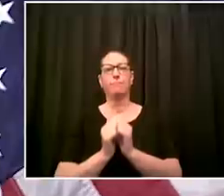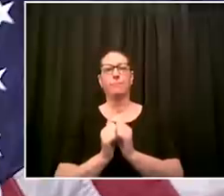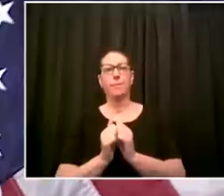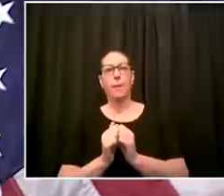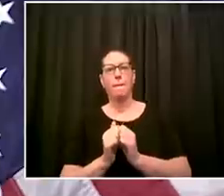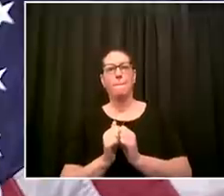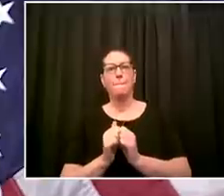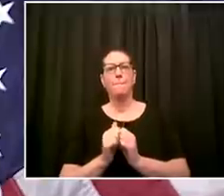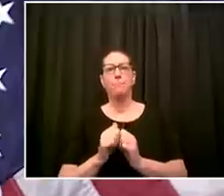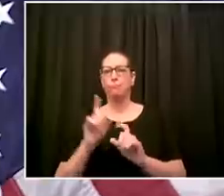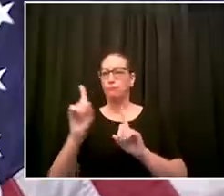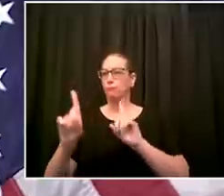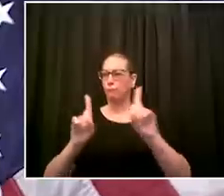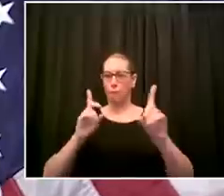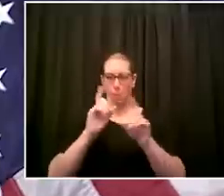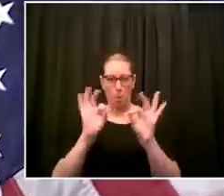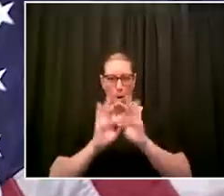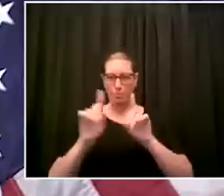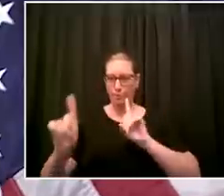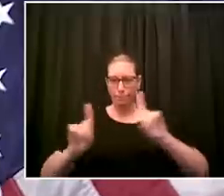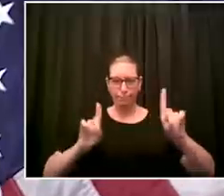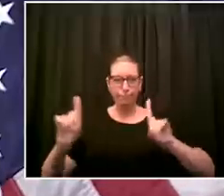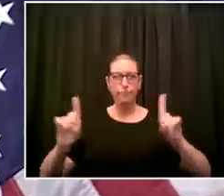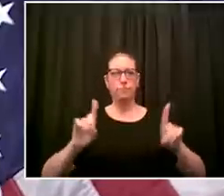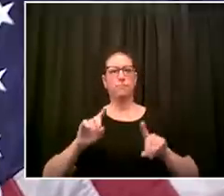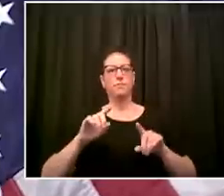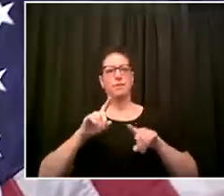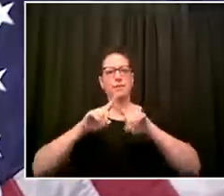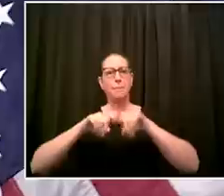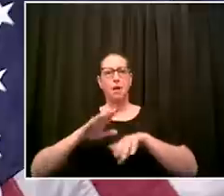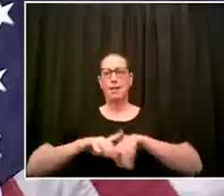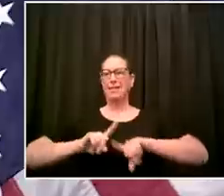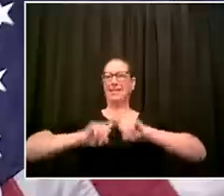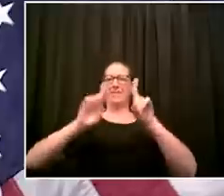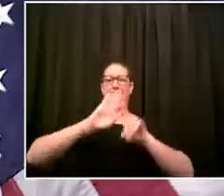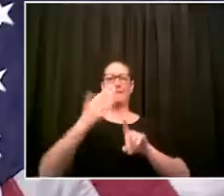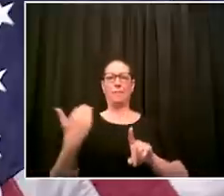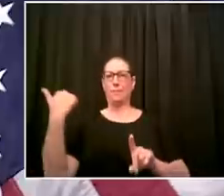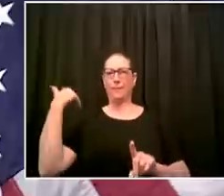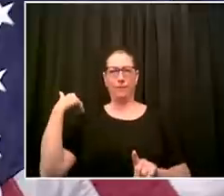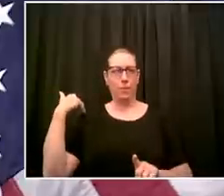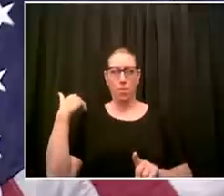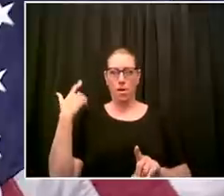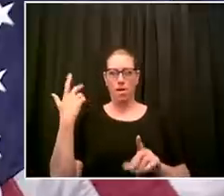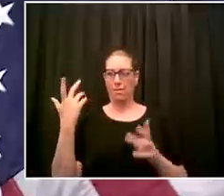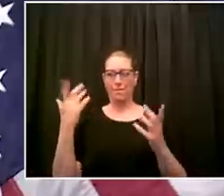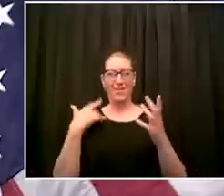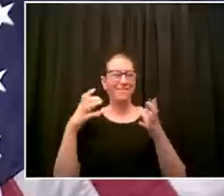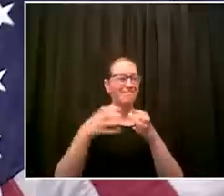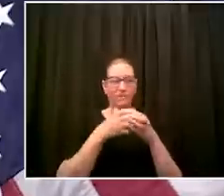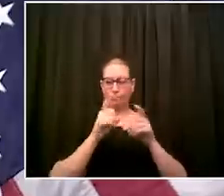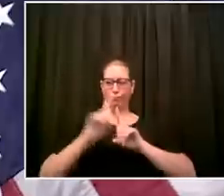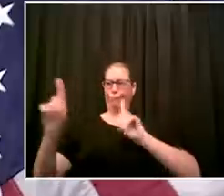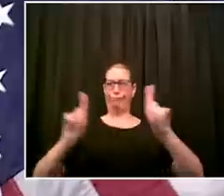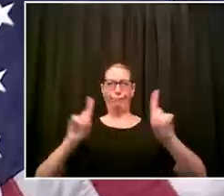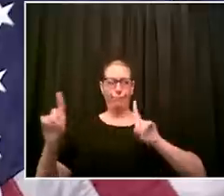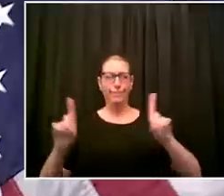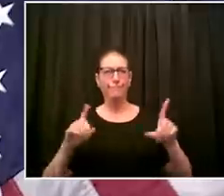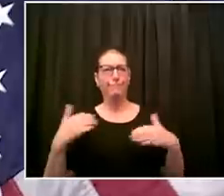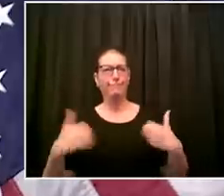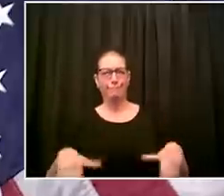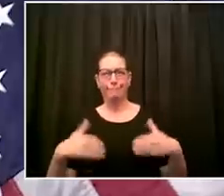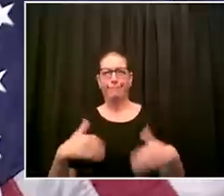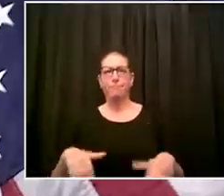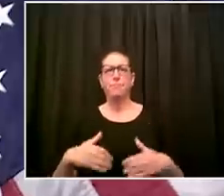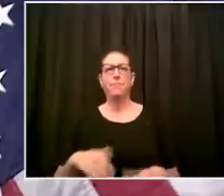you've excelled you really have at finding a way to do it we've never had to make our own personal protective equipment our